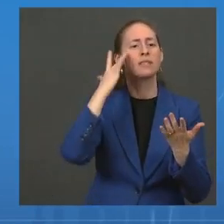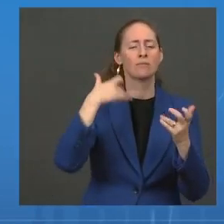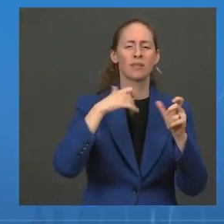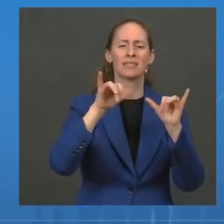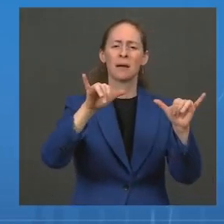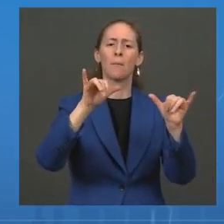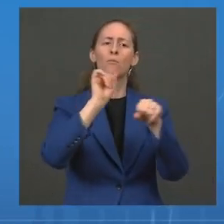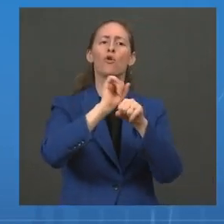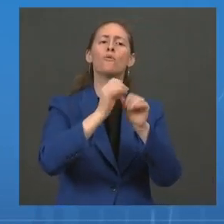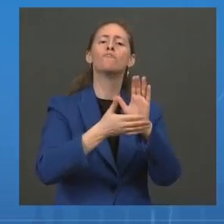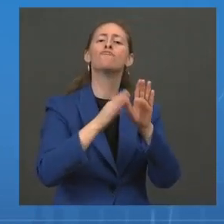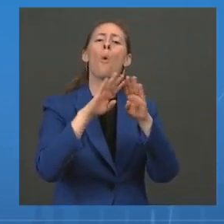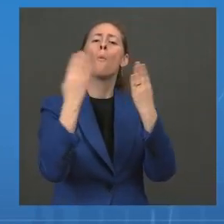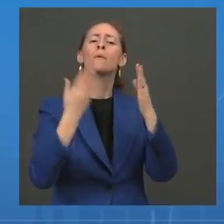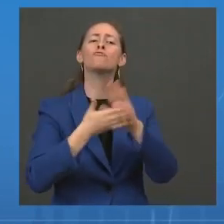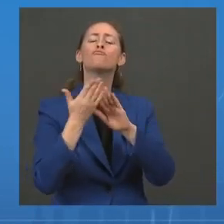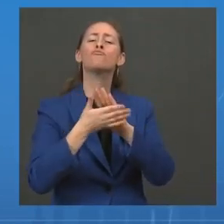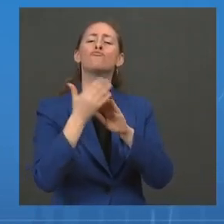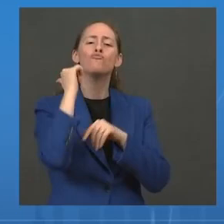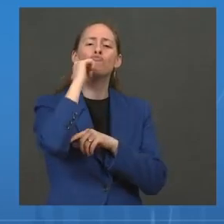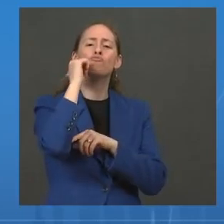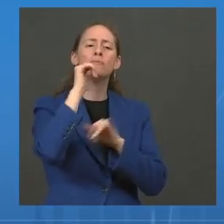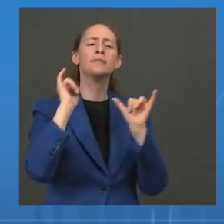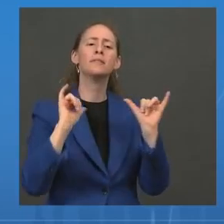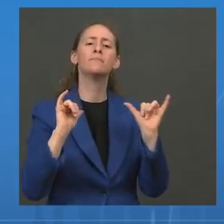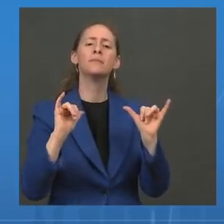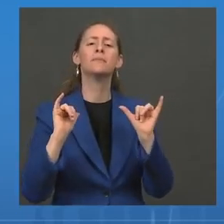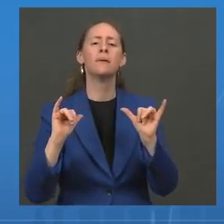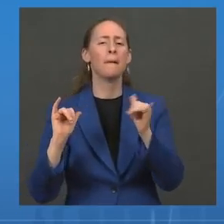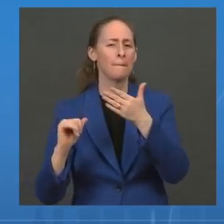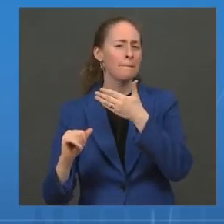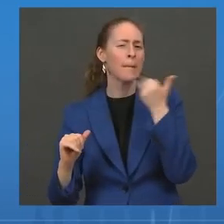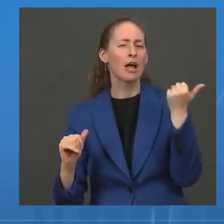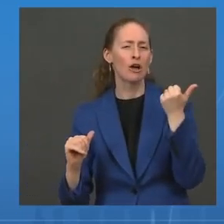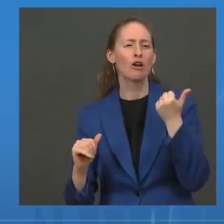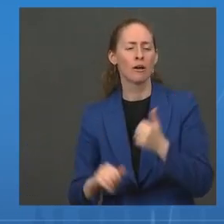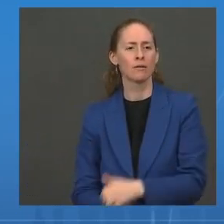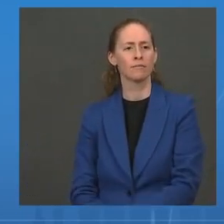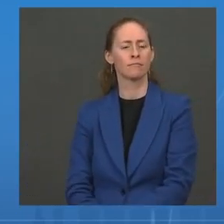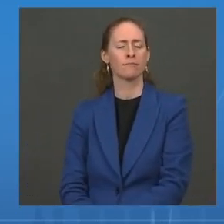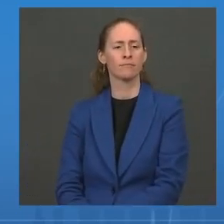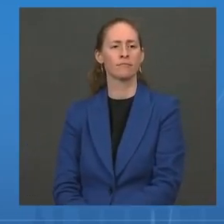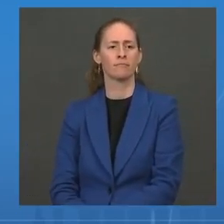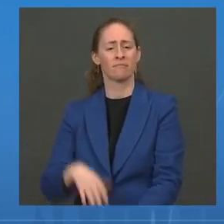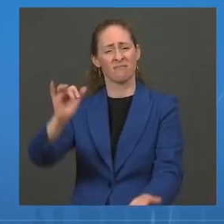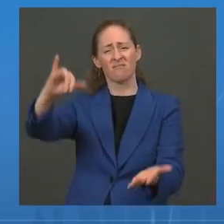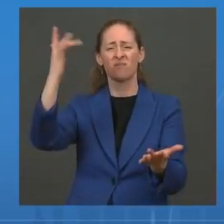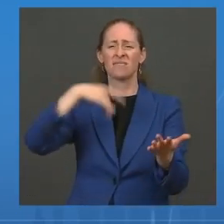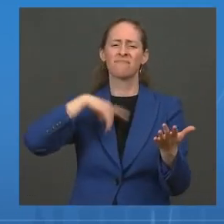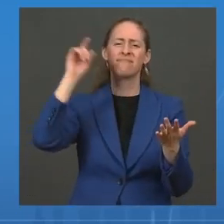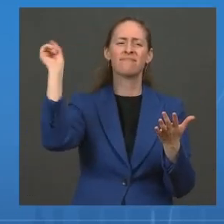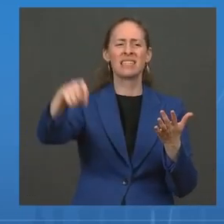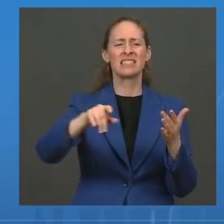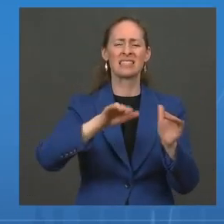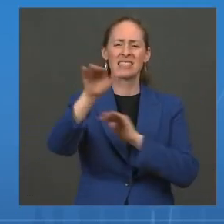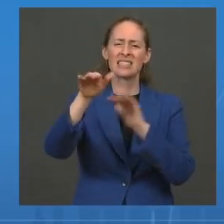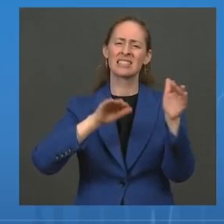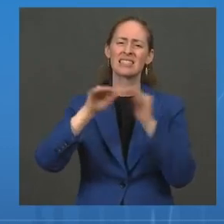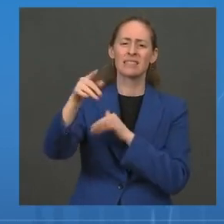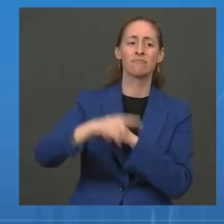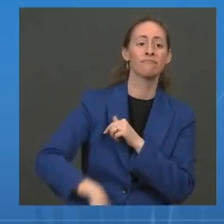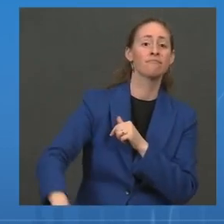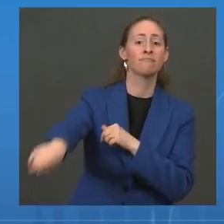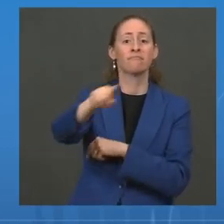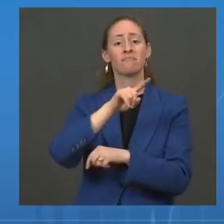its normal level by preventing disease. And it's for that reason why it's so important to get the workers as well as everybody else